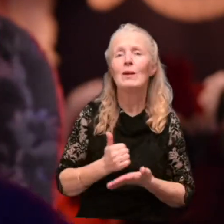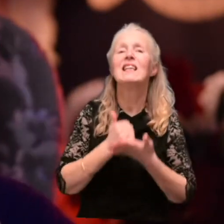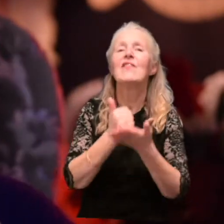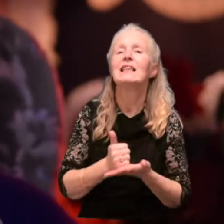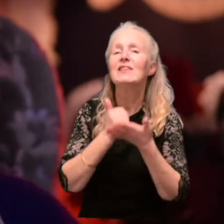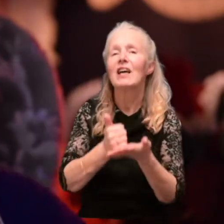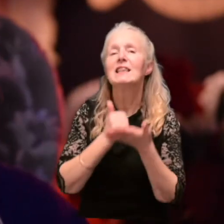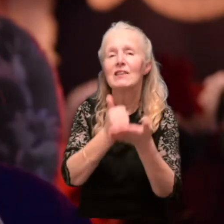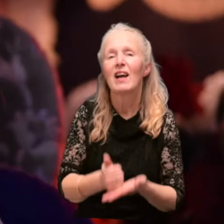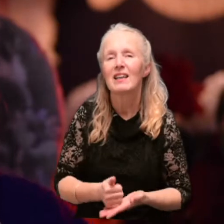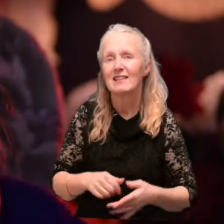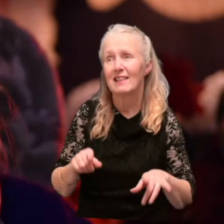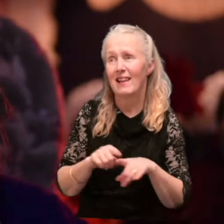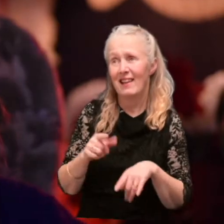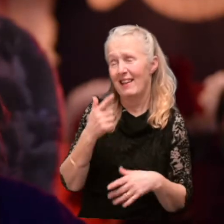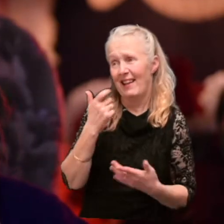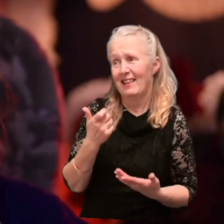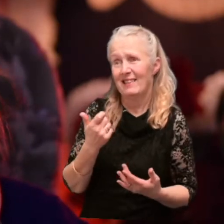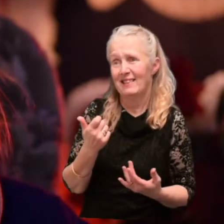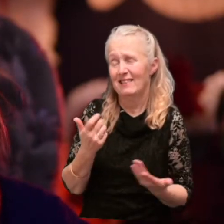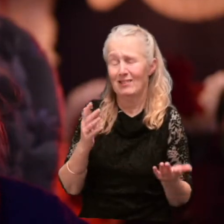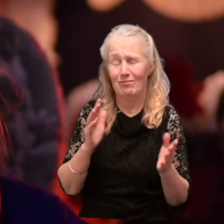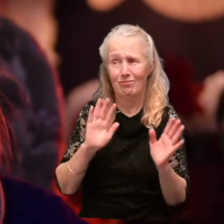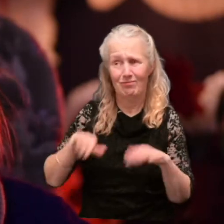As if he can. Not really.